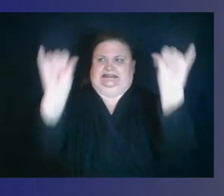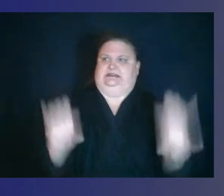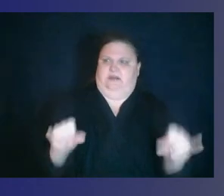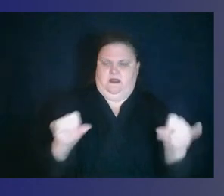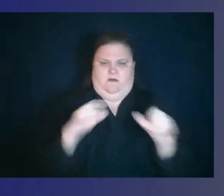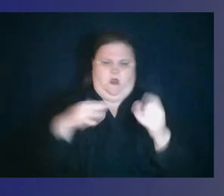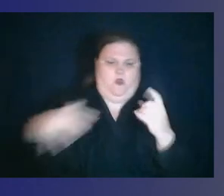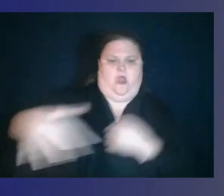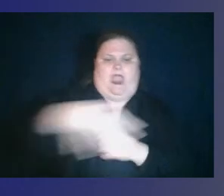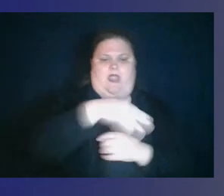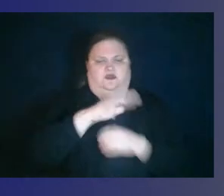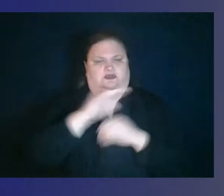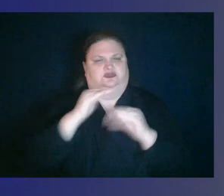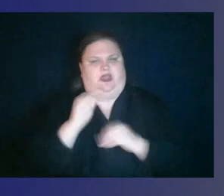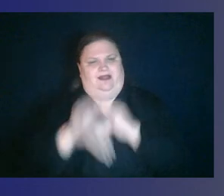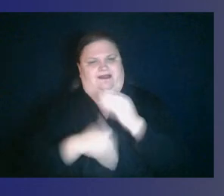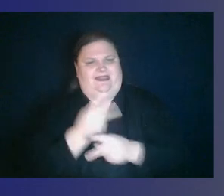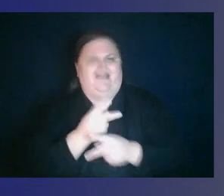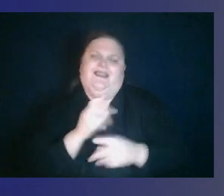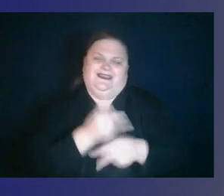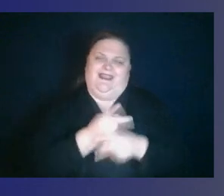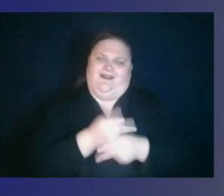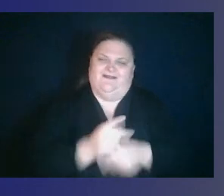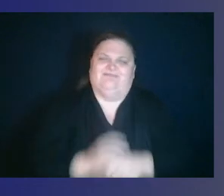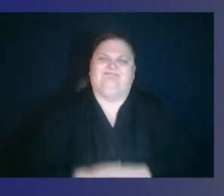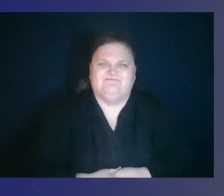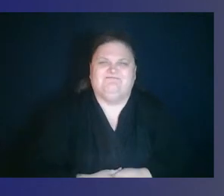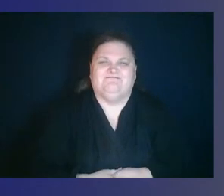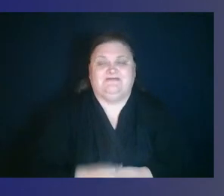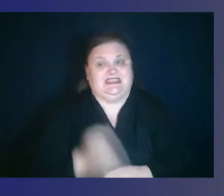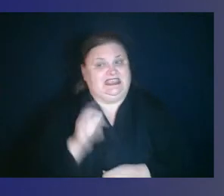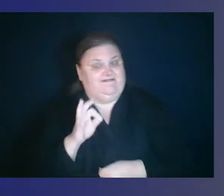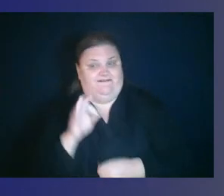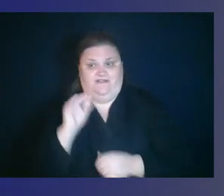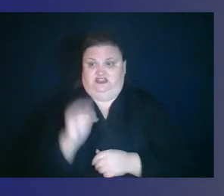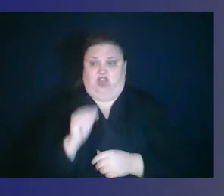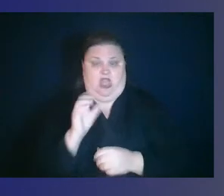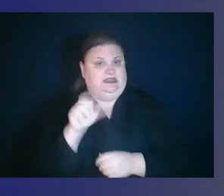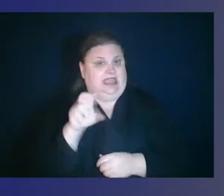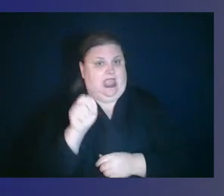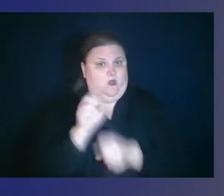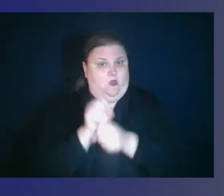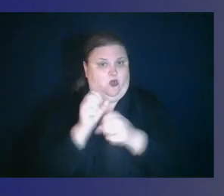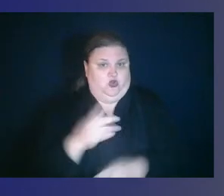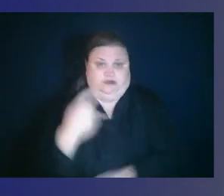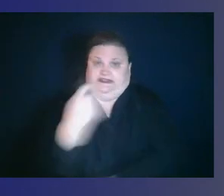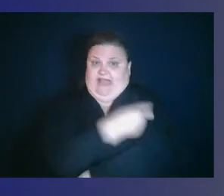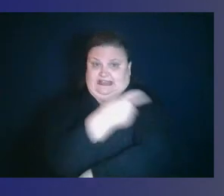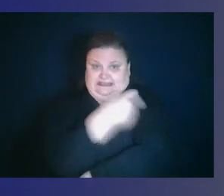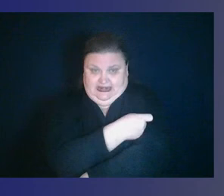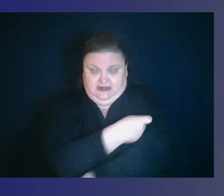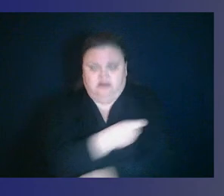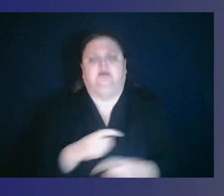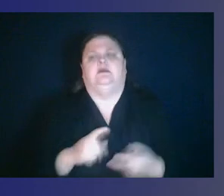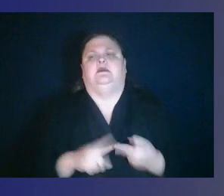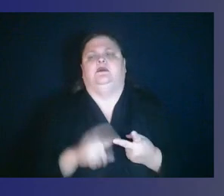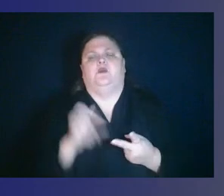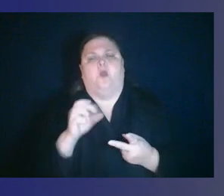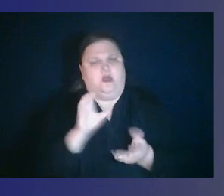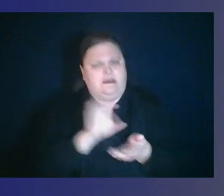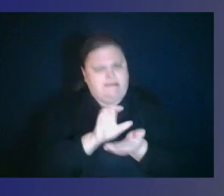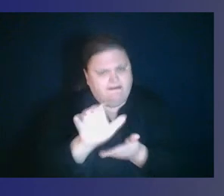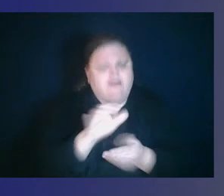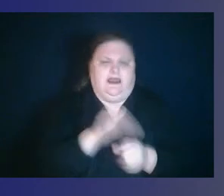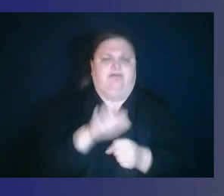time and time again, whether it's getting child care workers vaccinated, whether it's getting them the necessary resources to be able to implement these public health